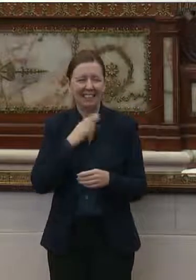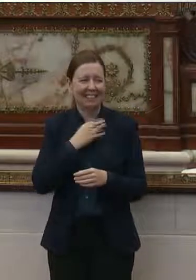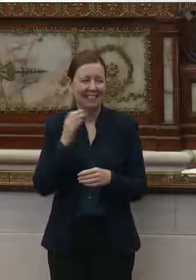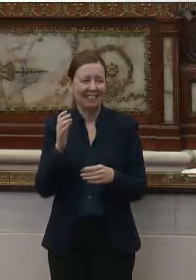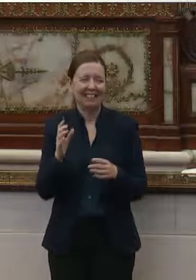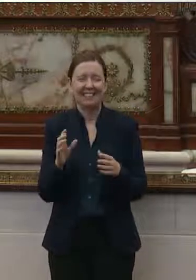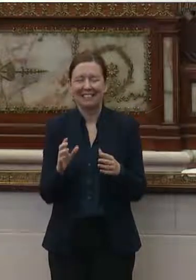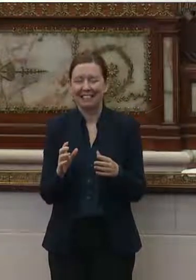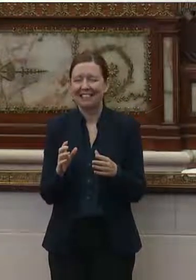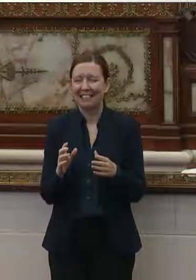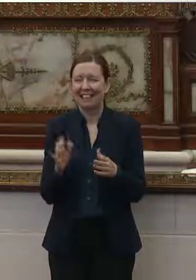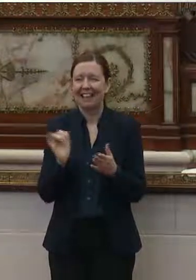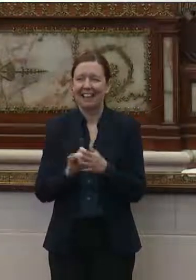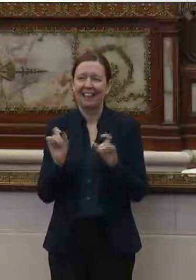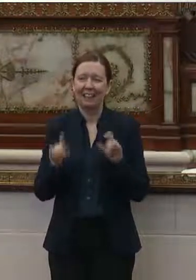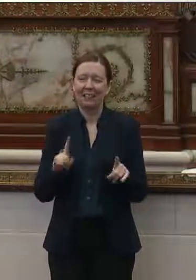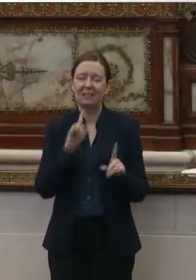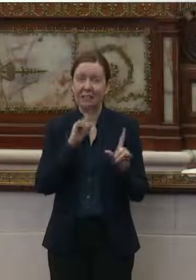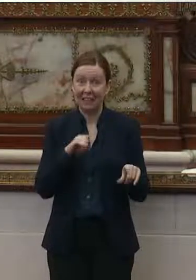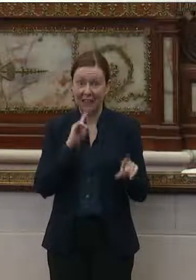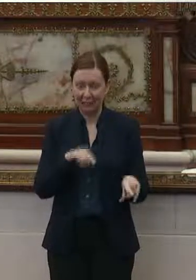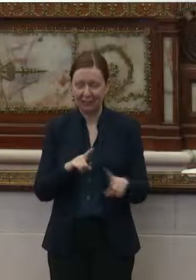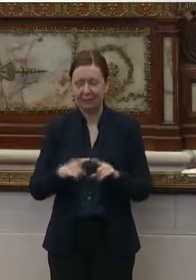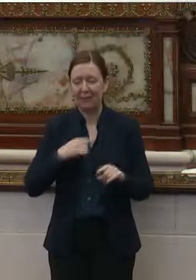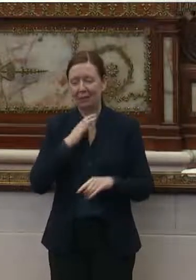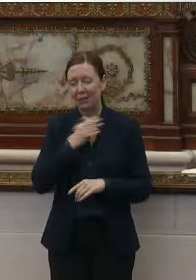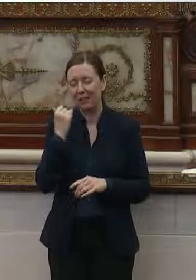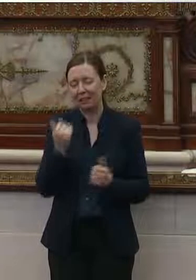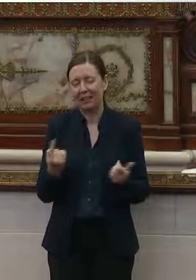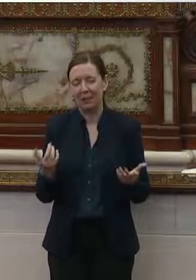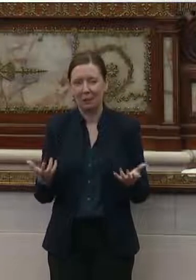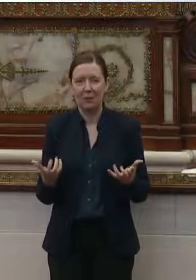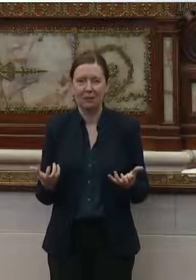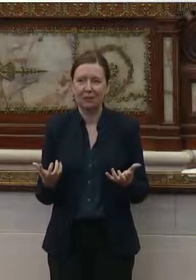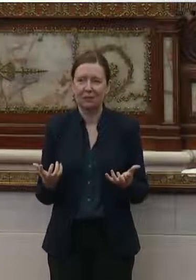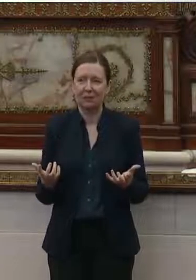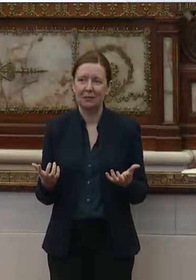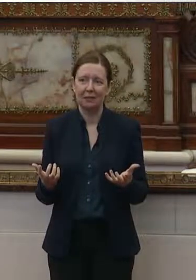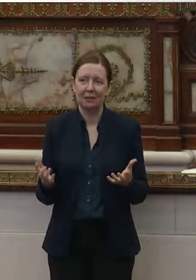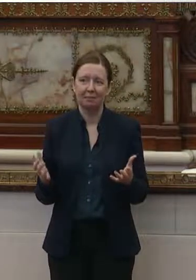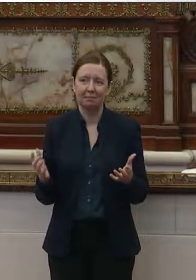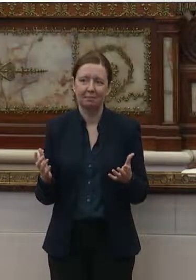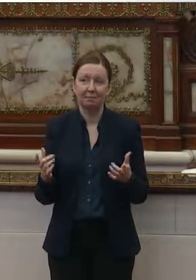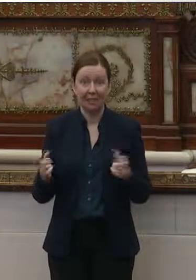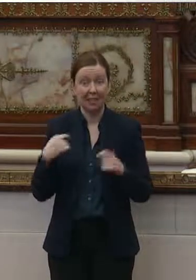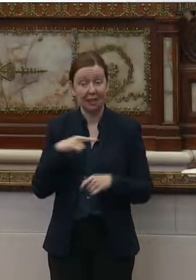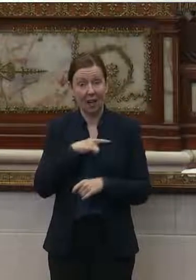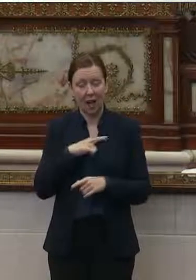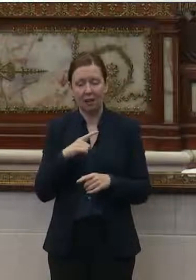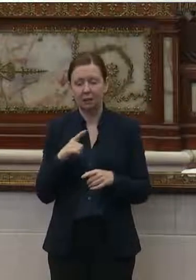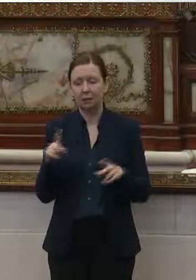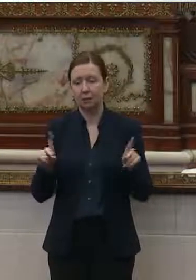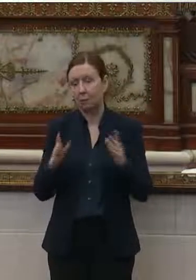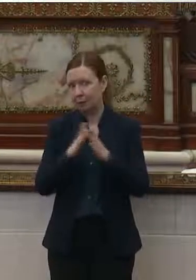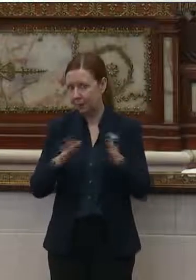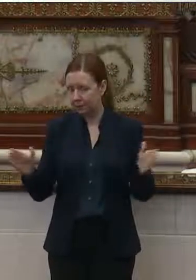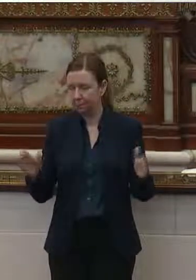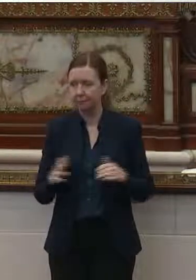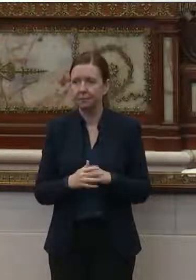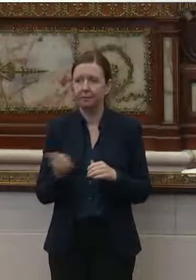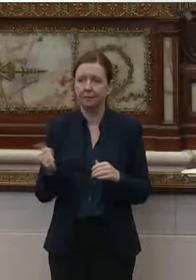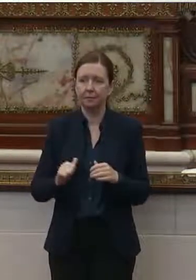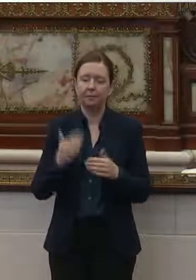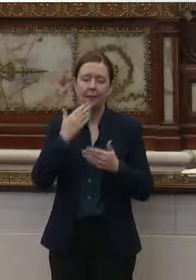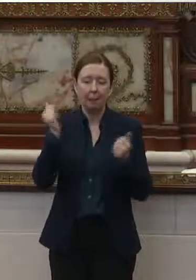this question was answered somewhat, but I'm wondering if anybody wants to give us as council members or people in the general public any